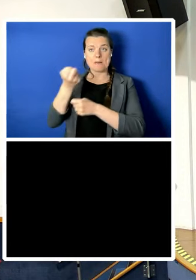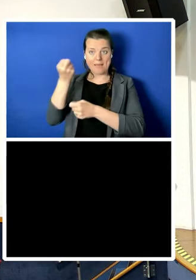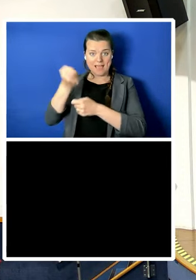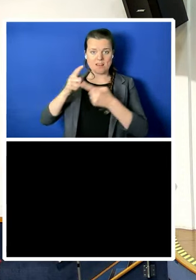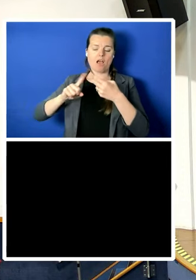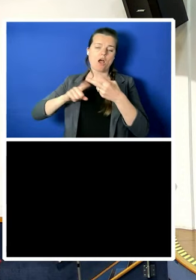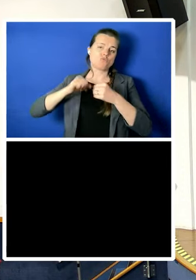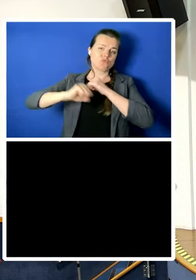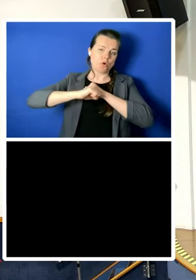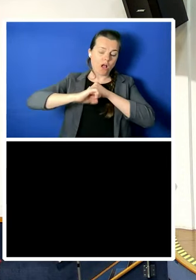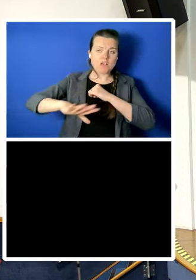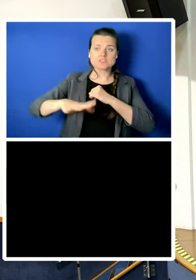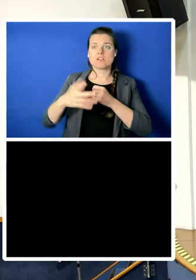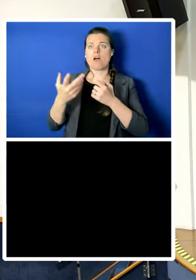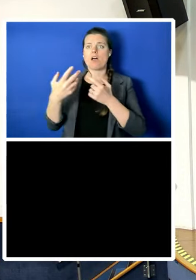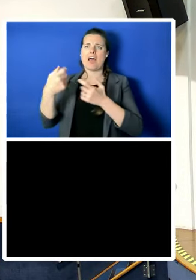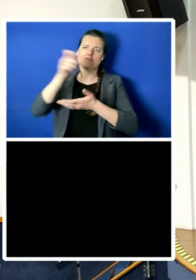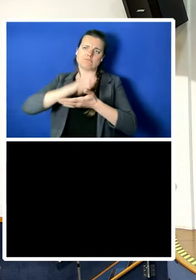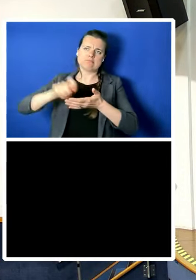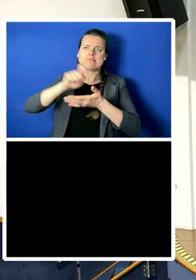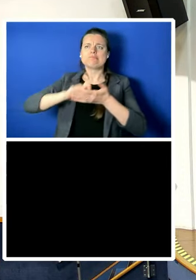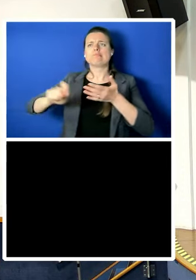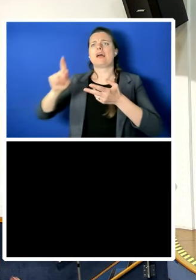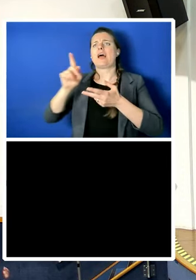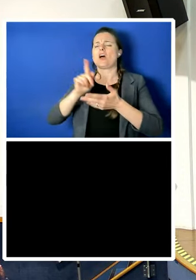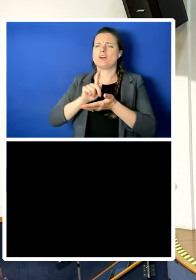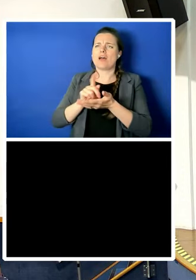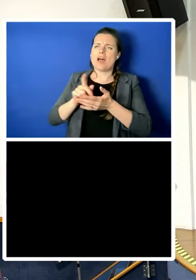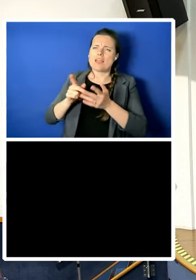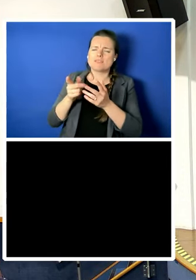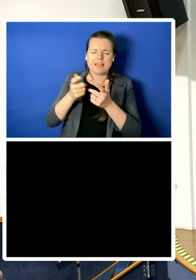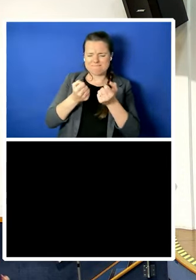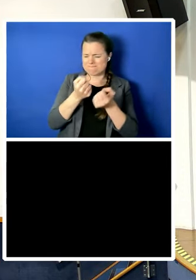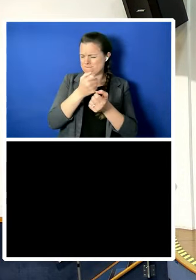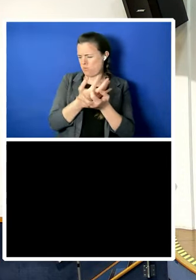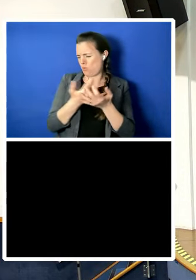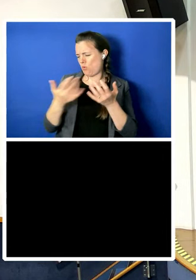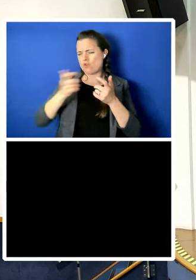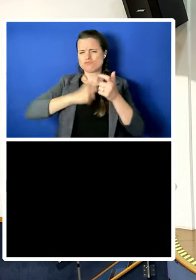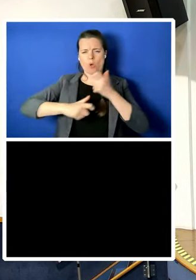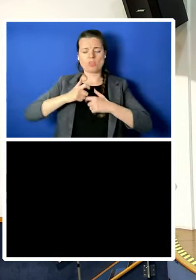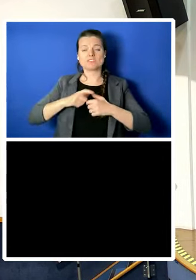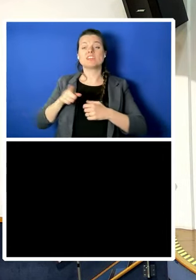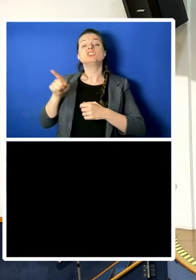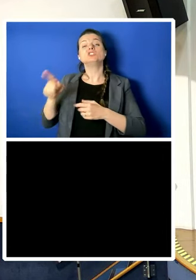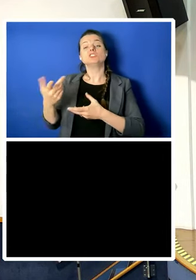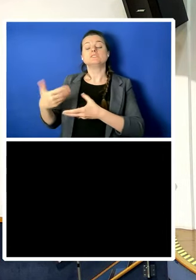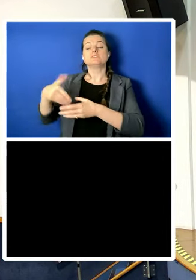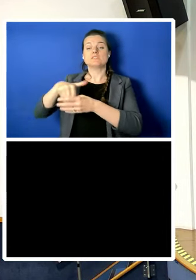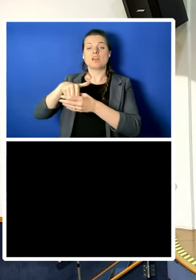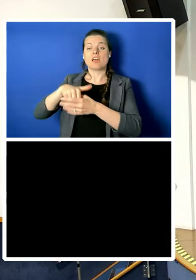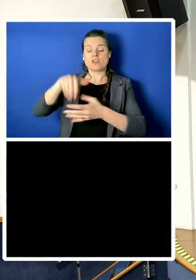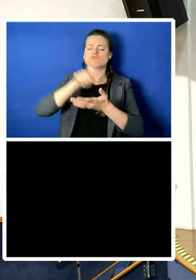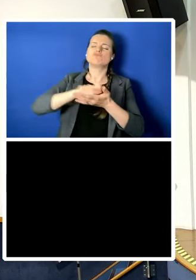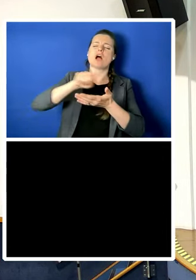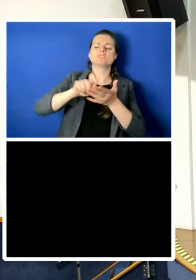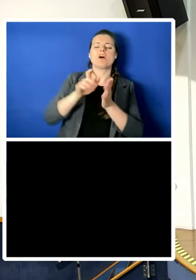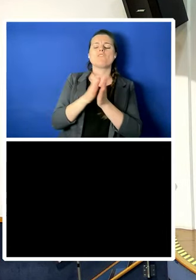roles. A legislator in the House of Lords, she's the author of On Liberty and Off Women.